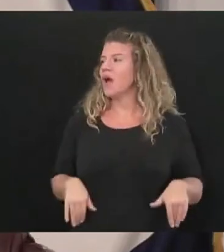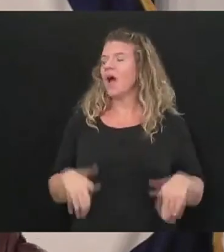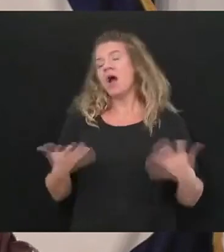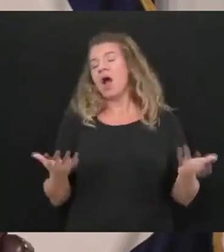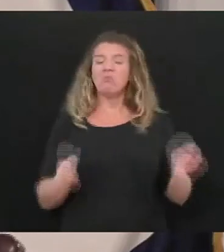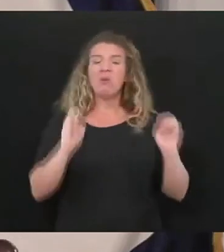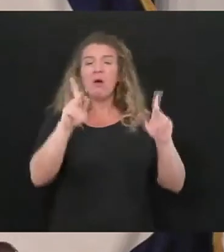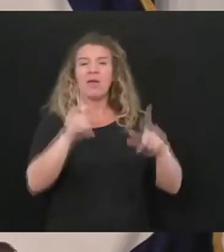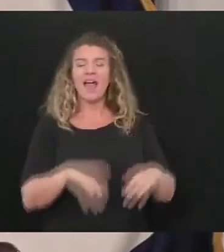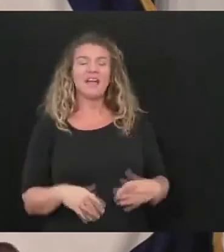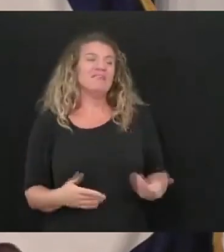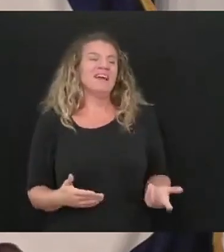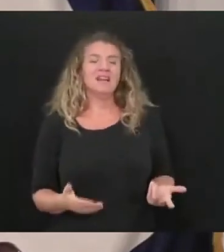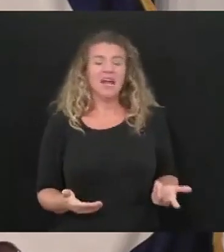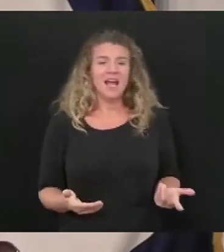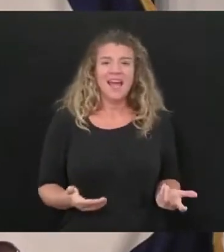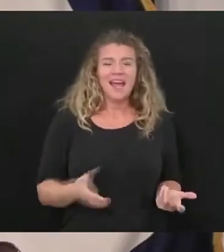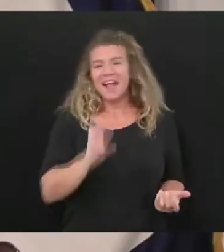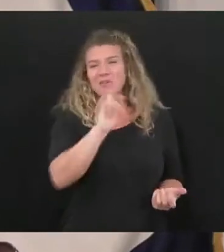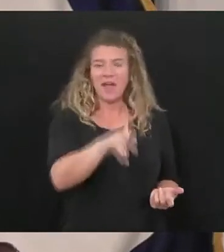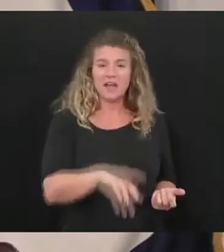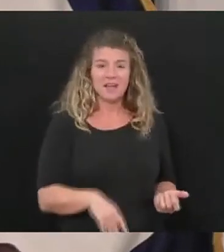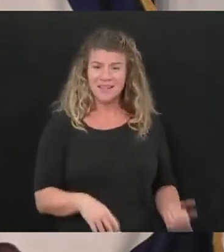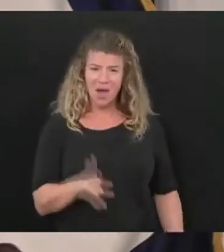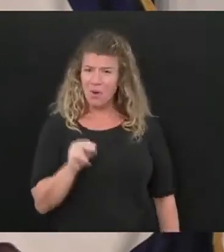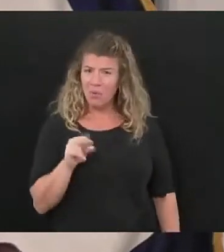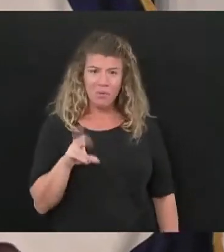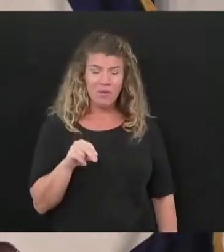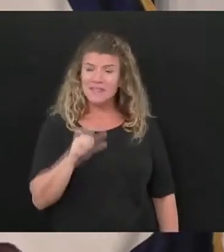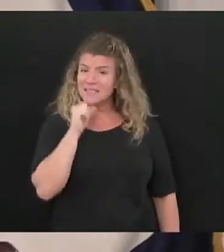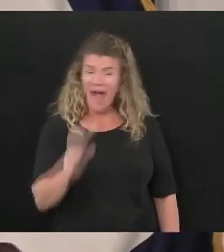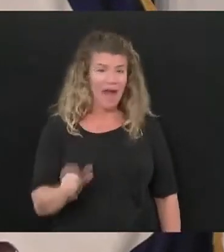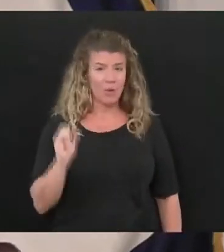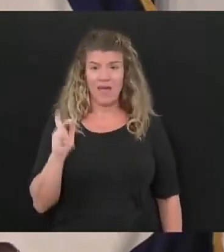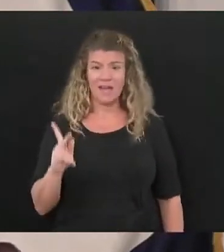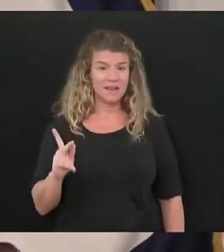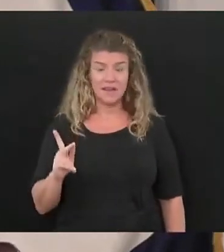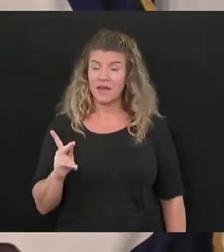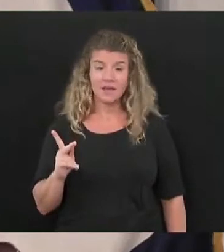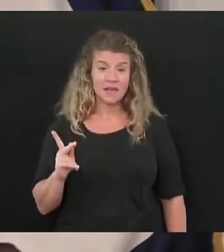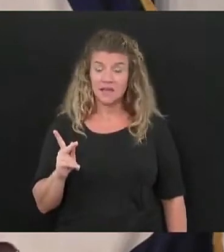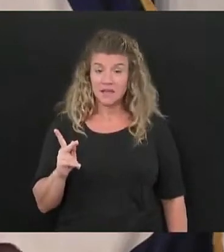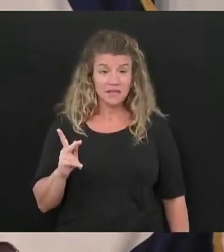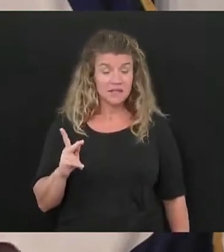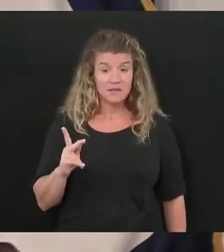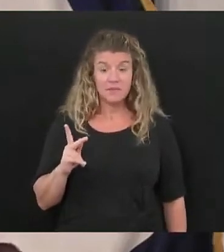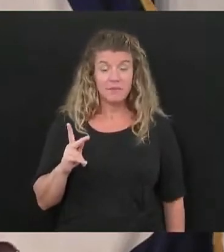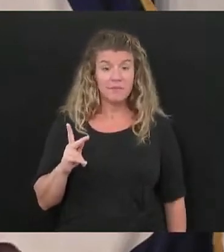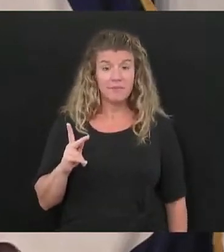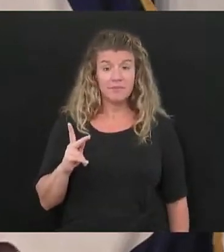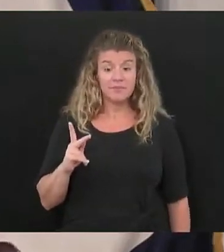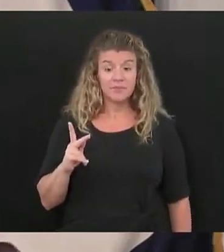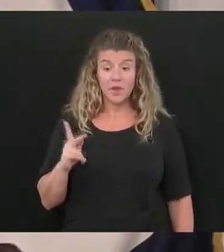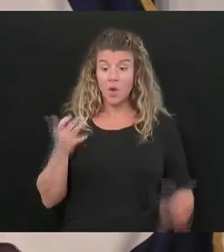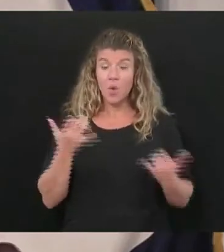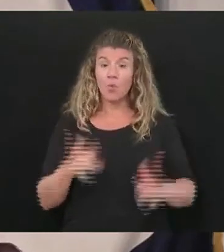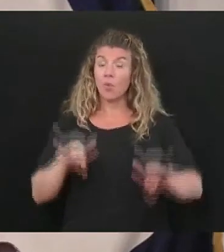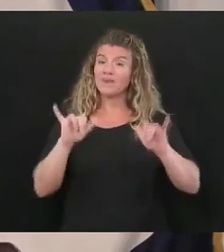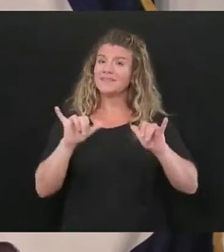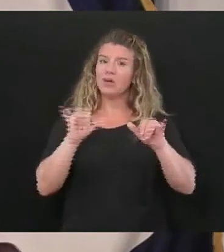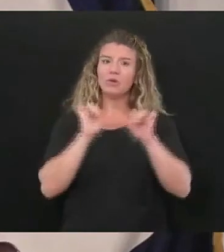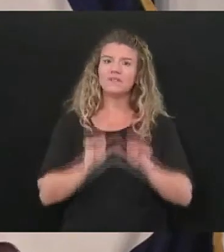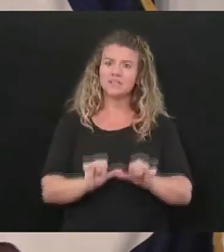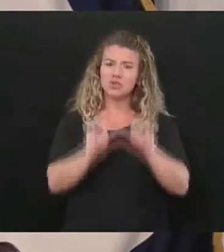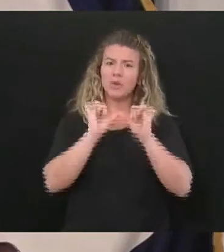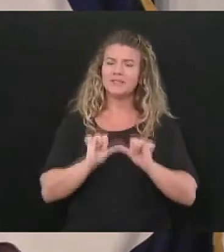okay well it's not okay with me and so you know we're still Kenny we're still continuing